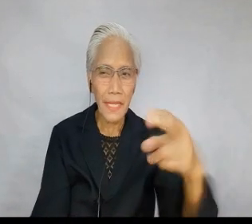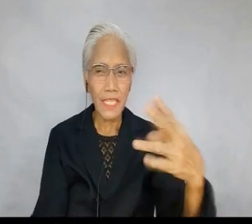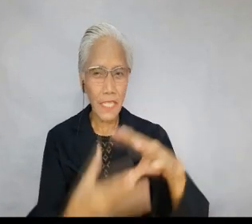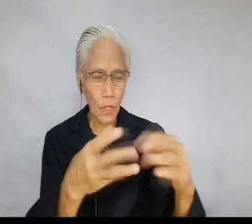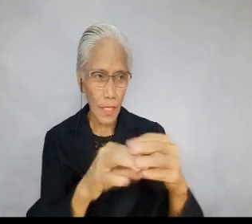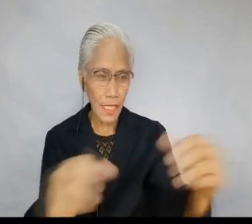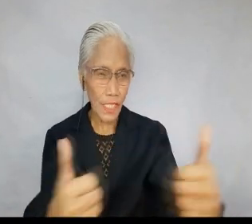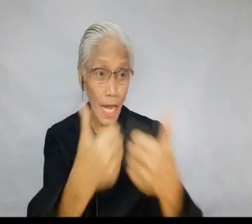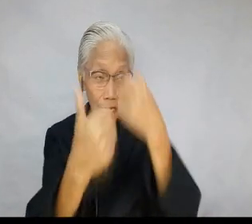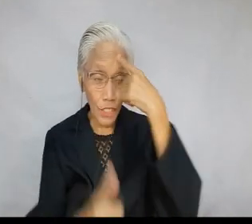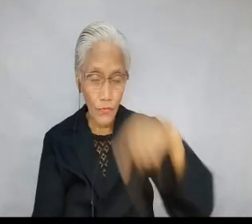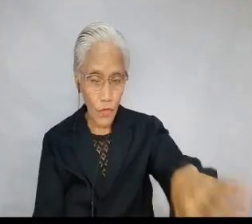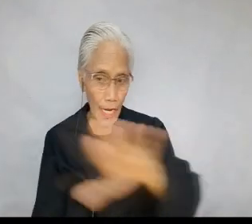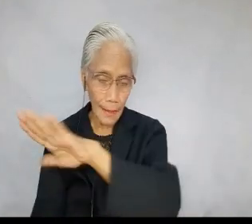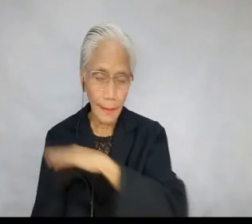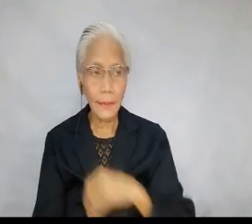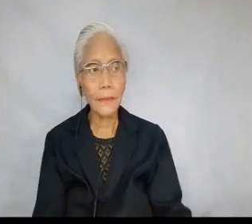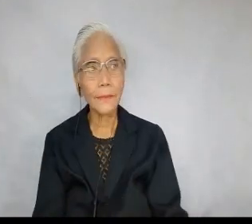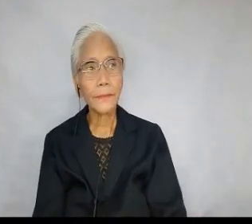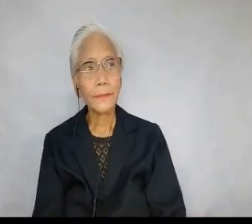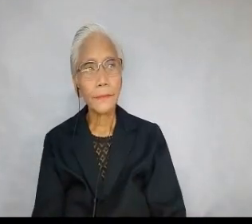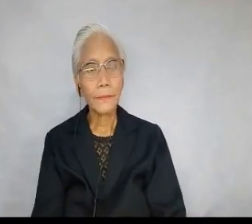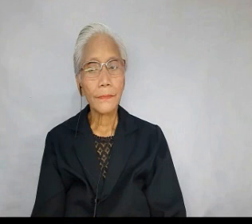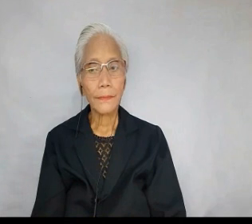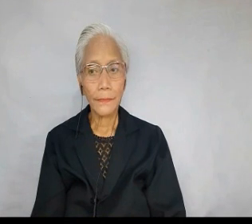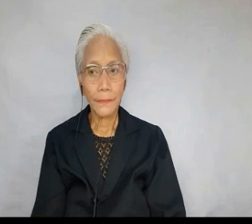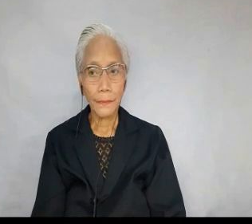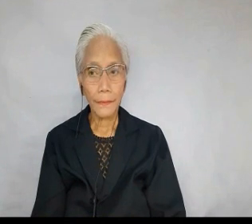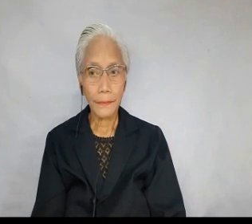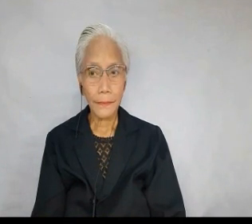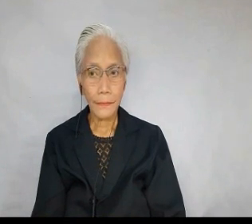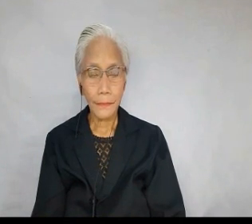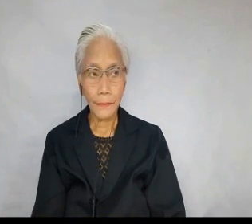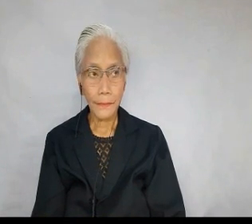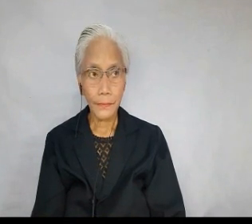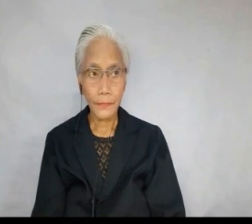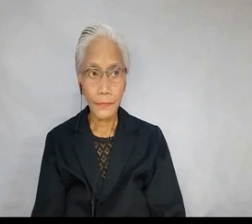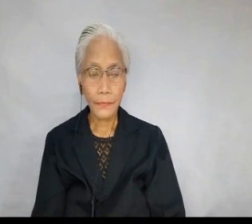Here is a sheepish story and a challenge for all of us. 31.